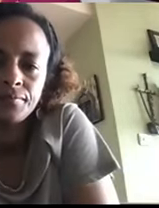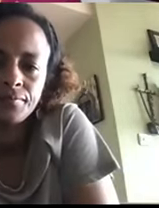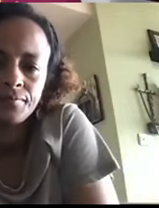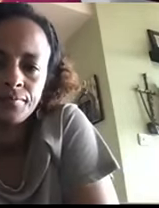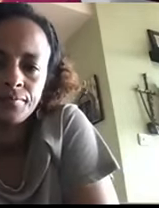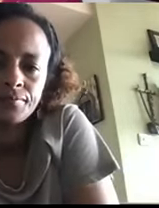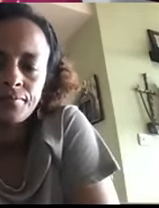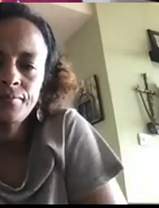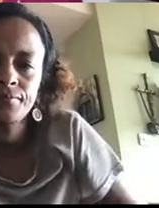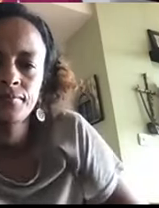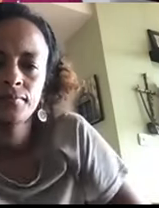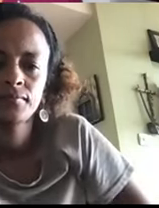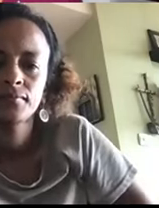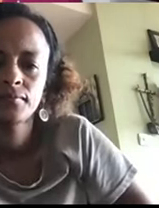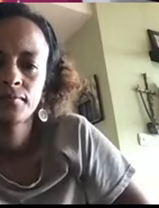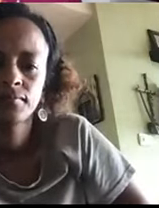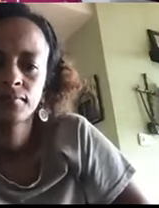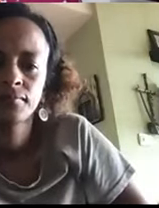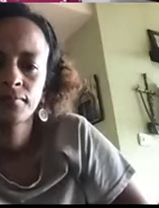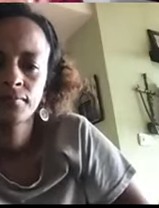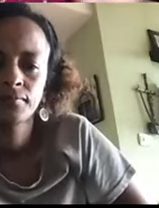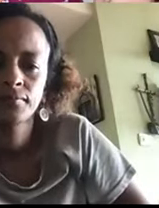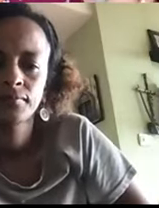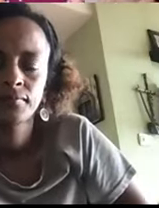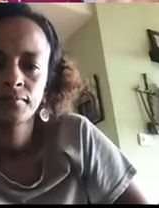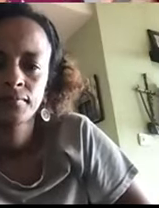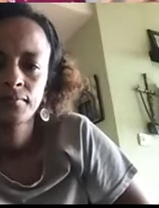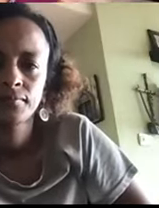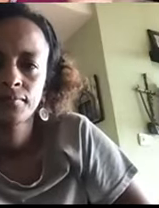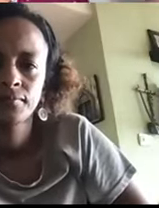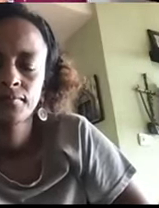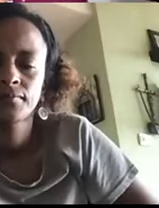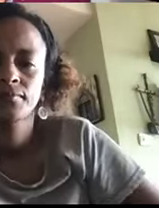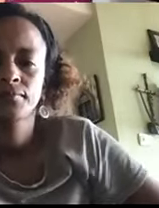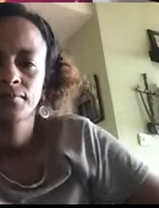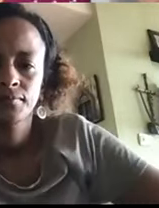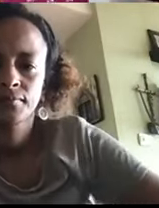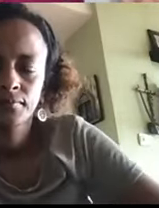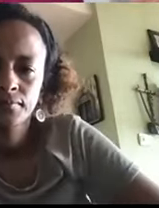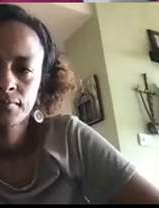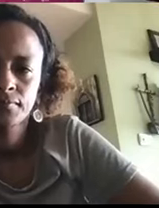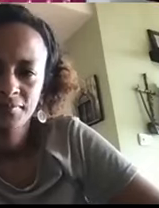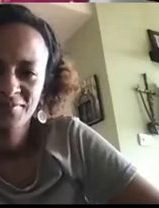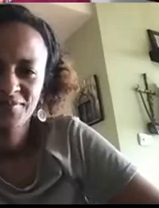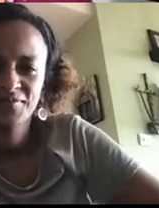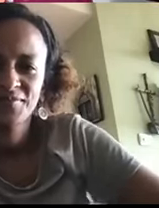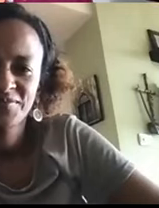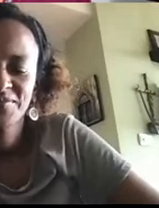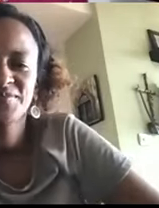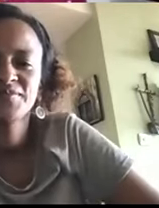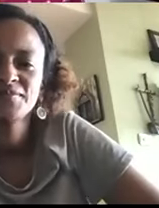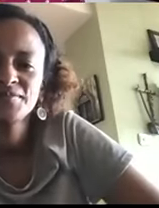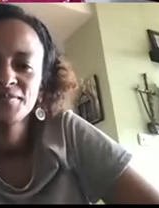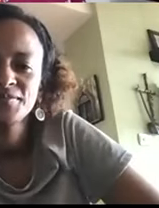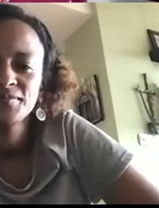that on our website. And we also have thanks to COVID is not gone yet. But at least, you know, we can interact and